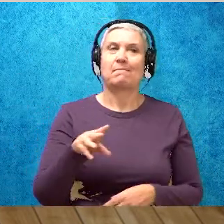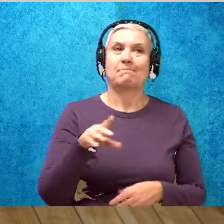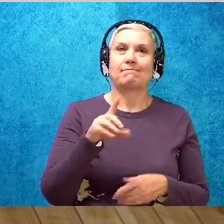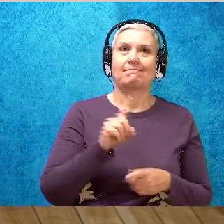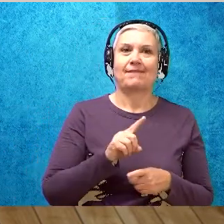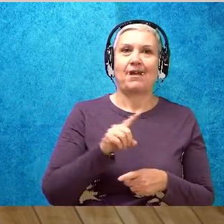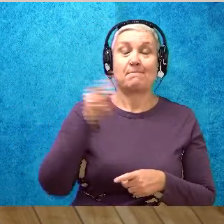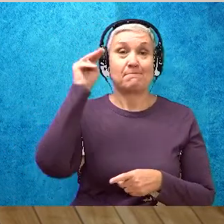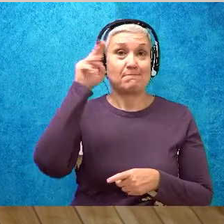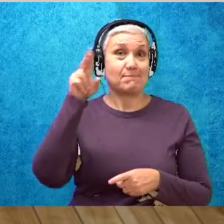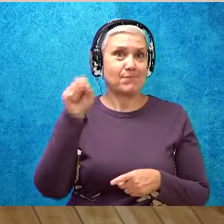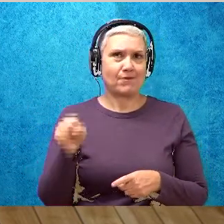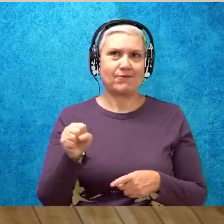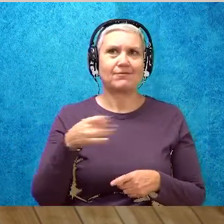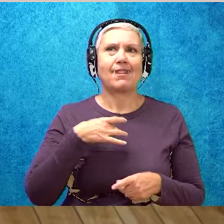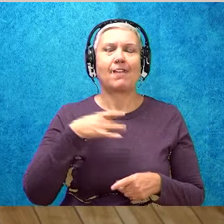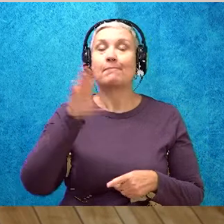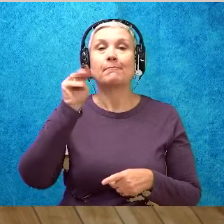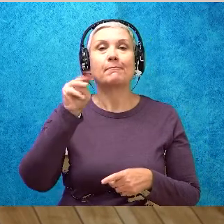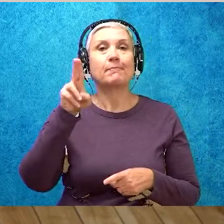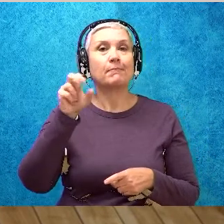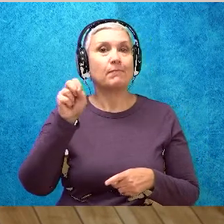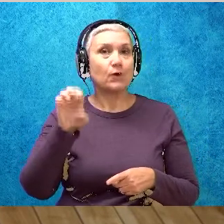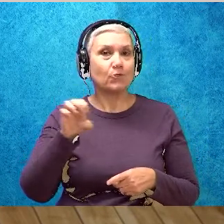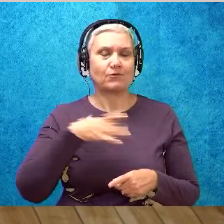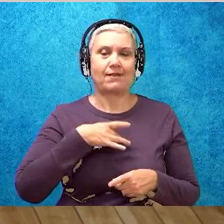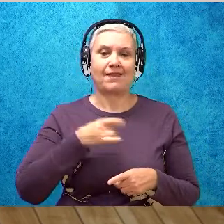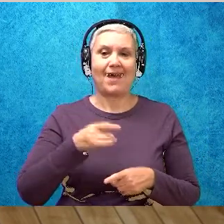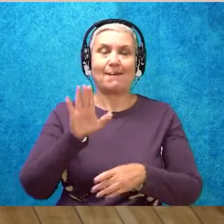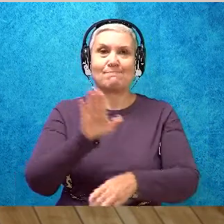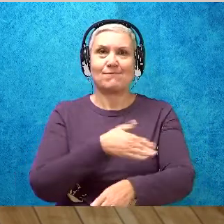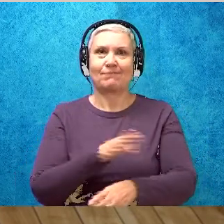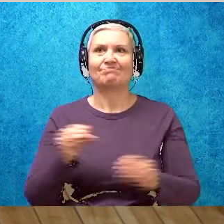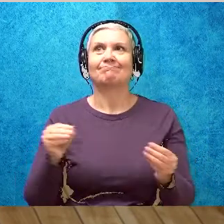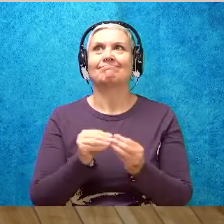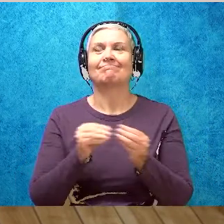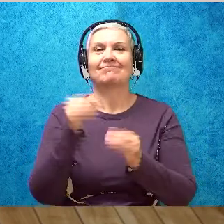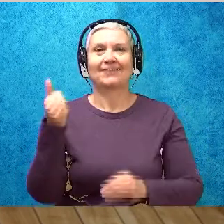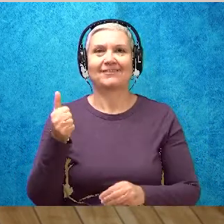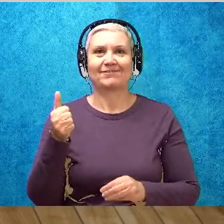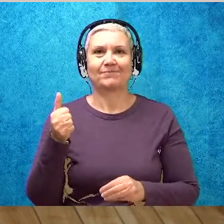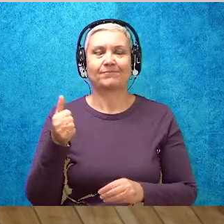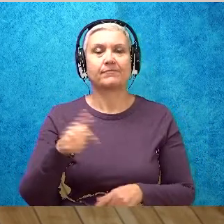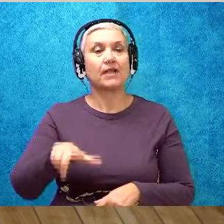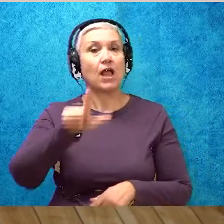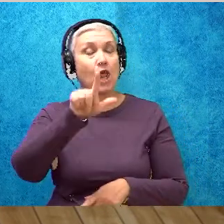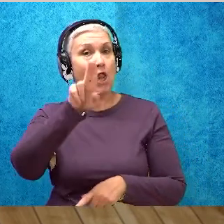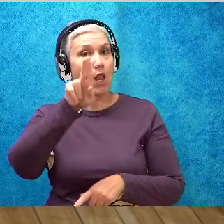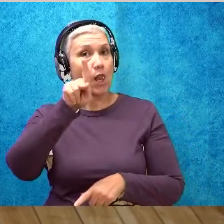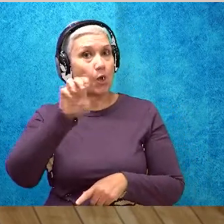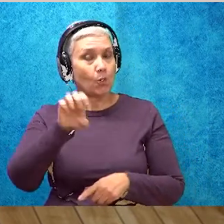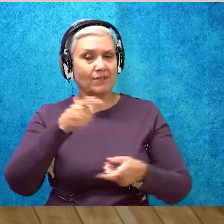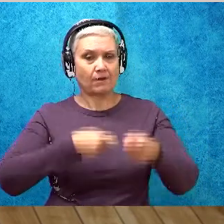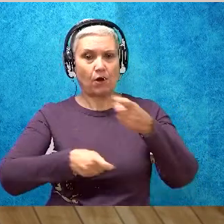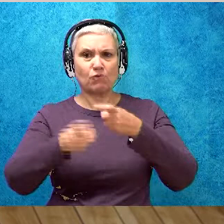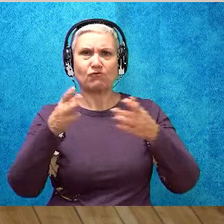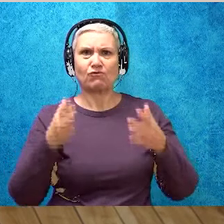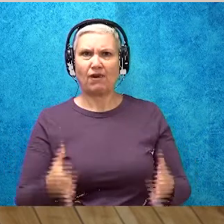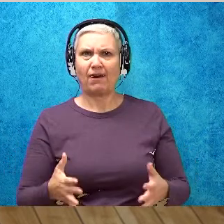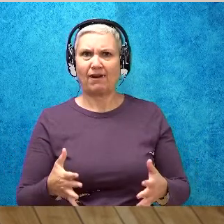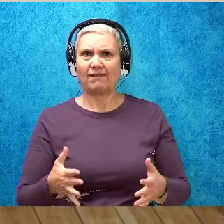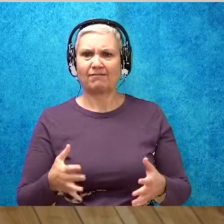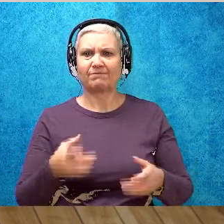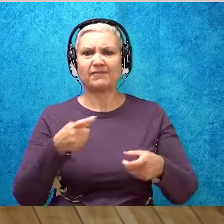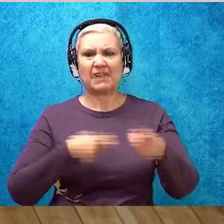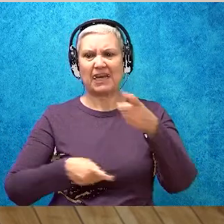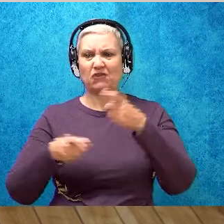most. He, Luke, is a trader. He cuts branches and trades them at the